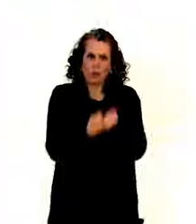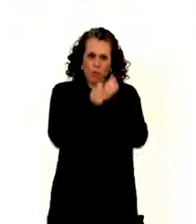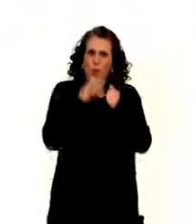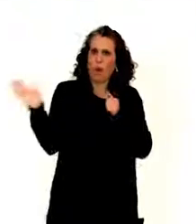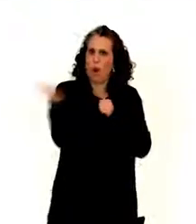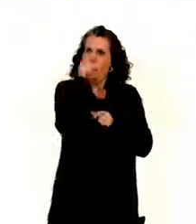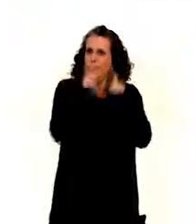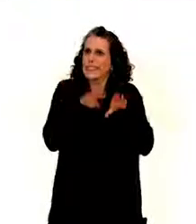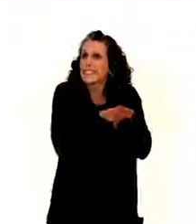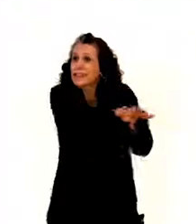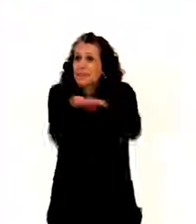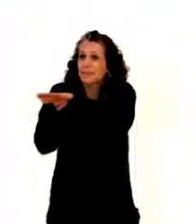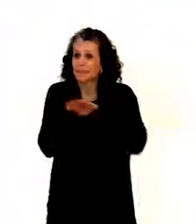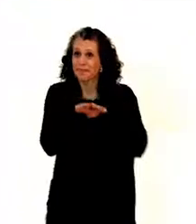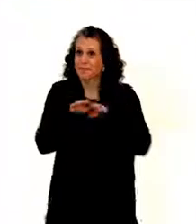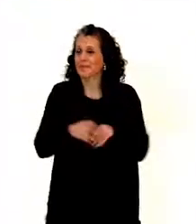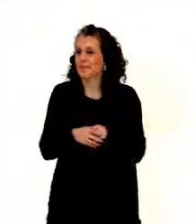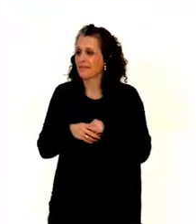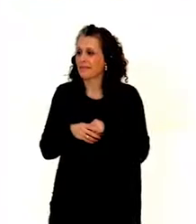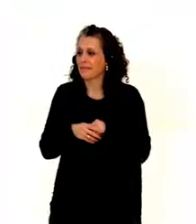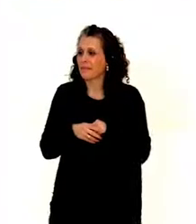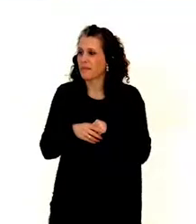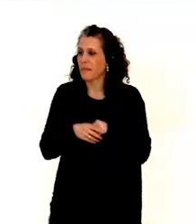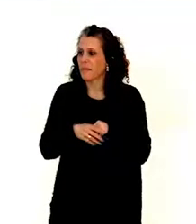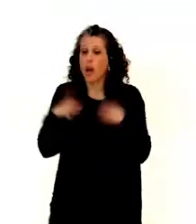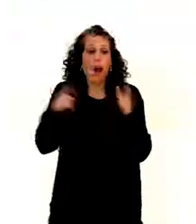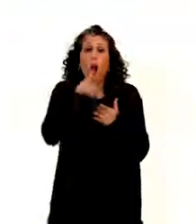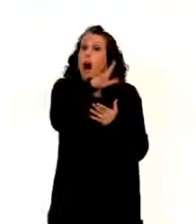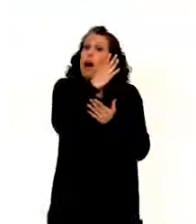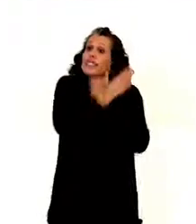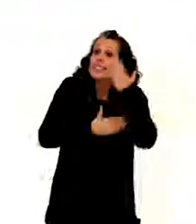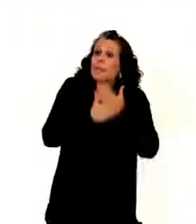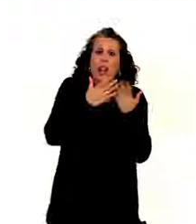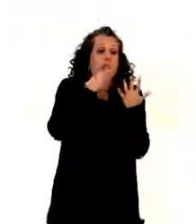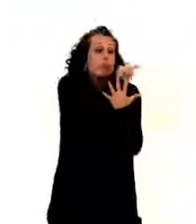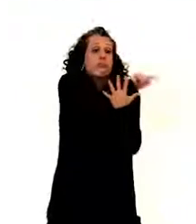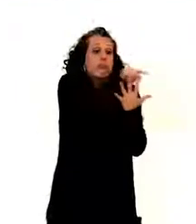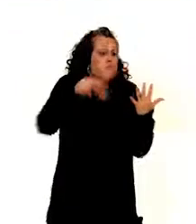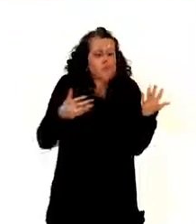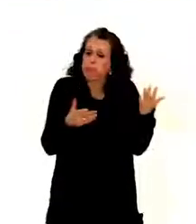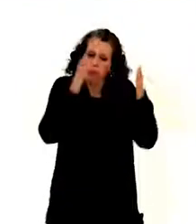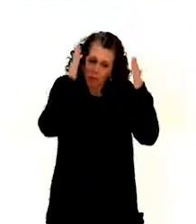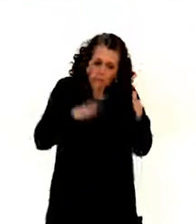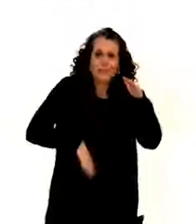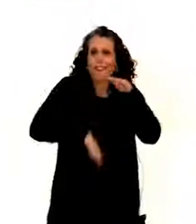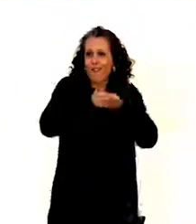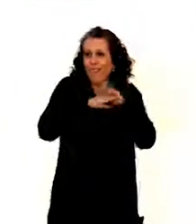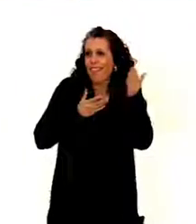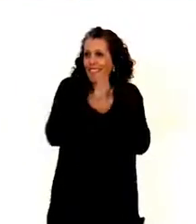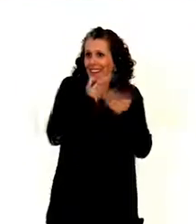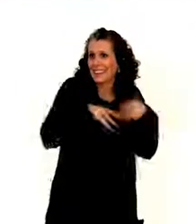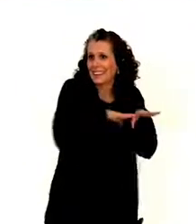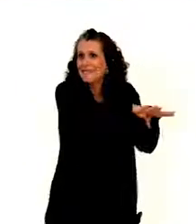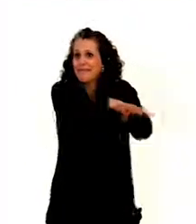prohibit all discrimination on the basis of disability and guarantee effective and equal legal remedies